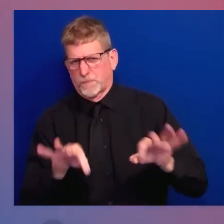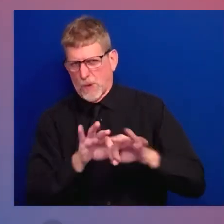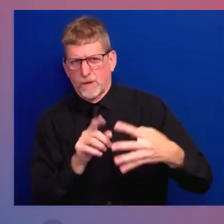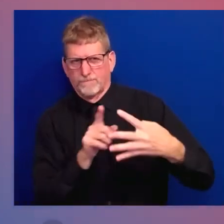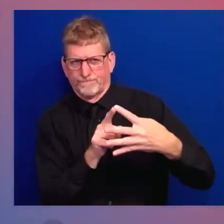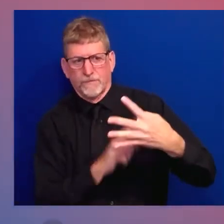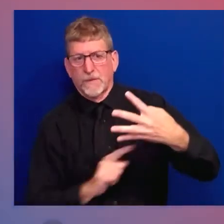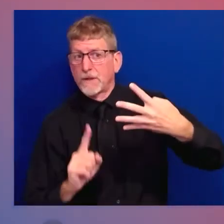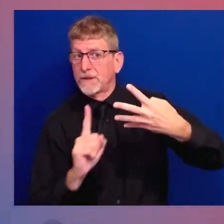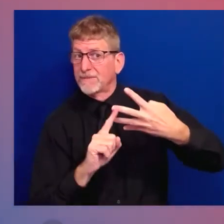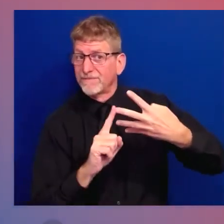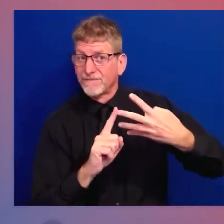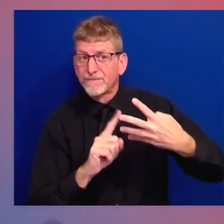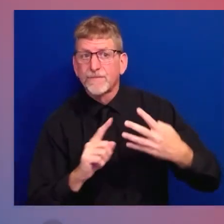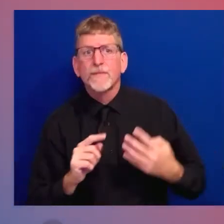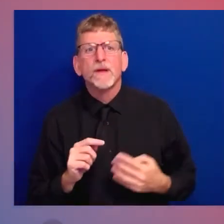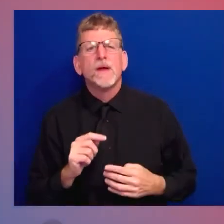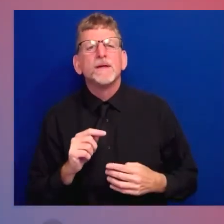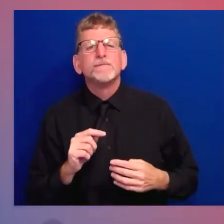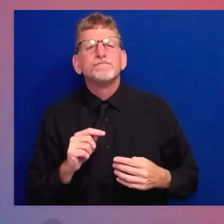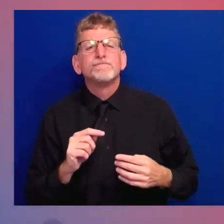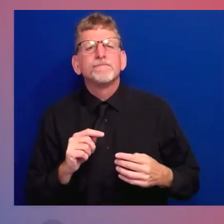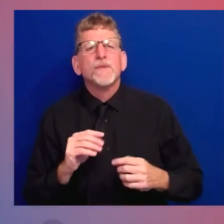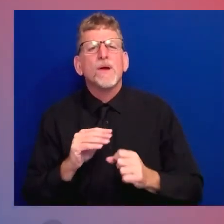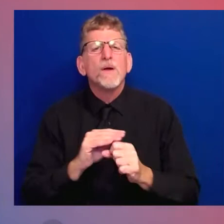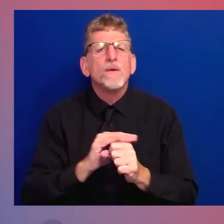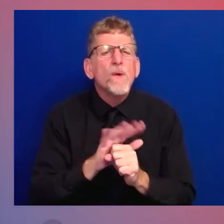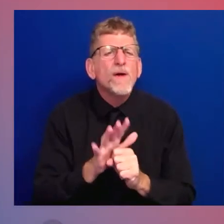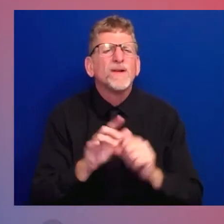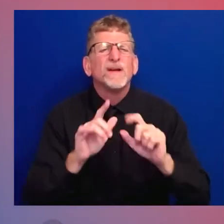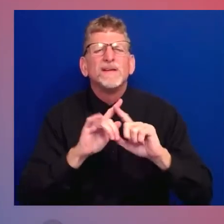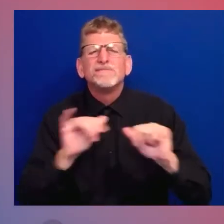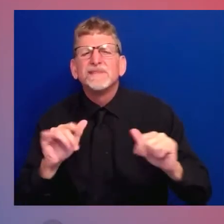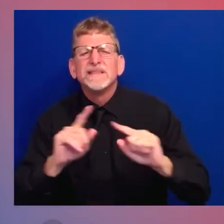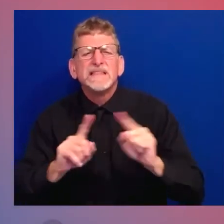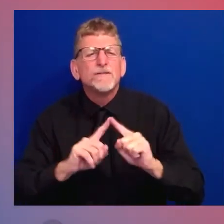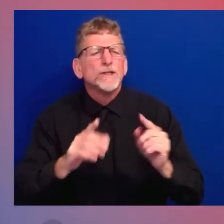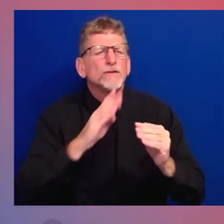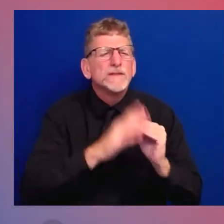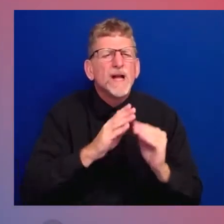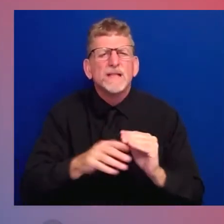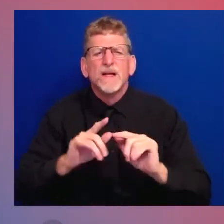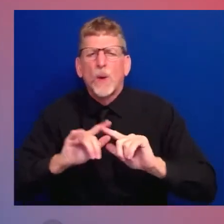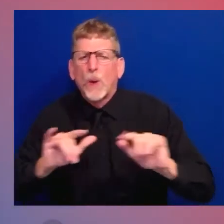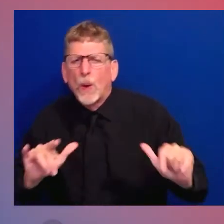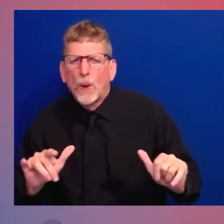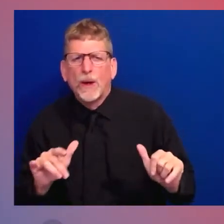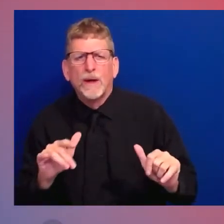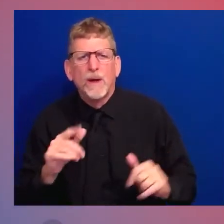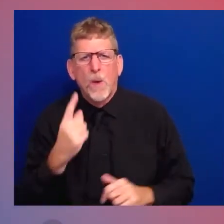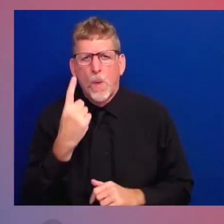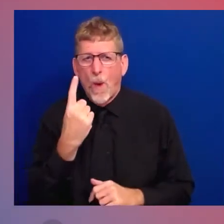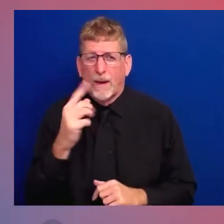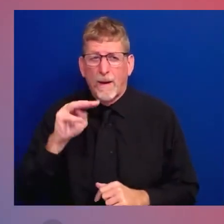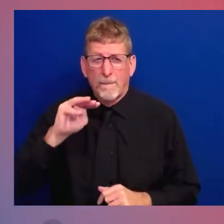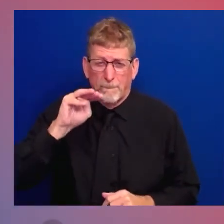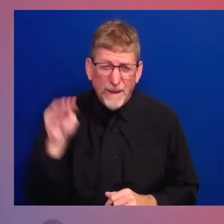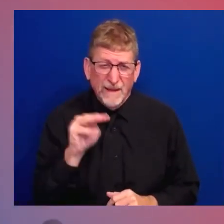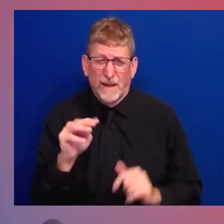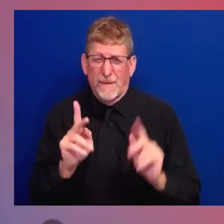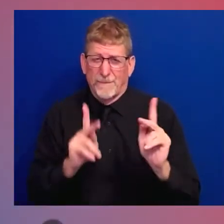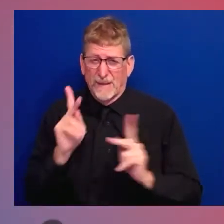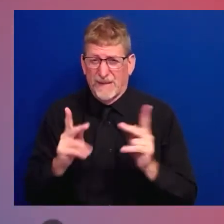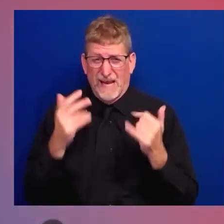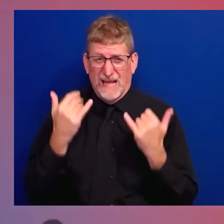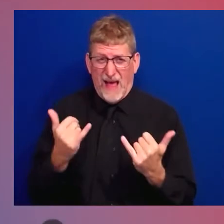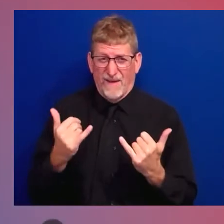the consequences. There's over a million people out there who are no longer sitting at the kitchen table this morning because of COVID,